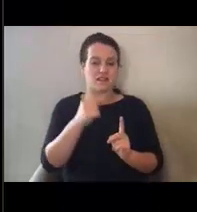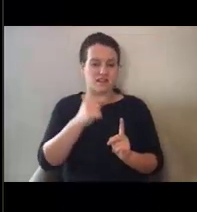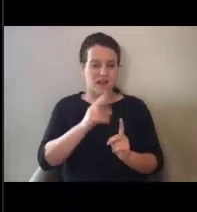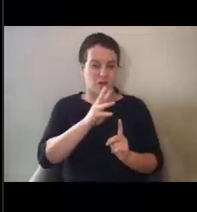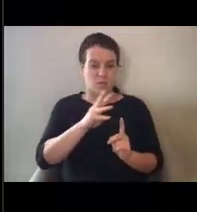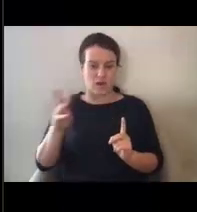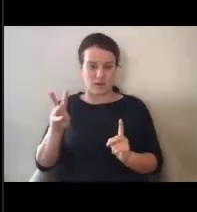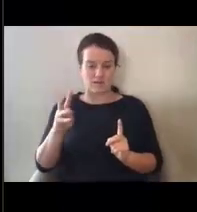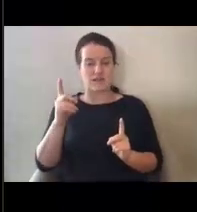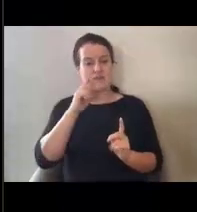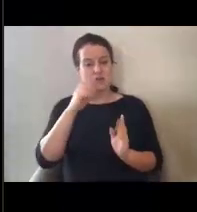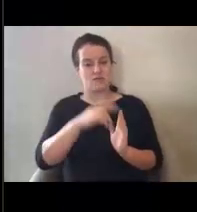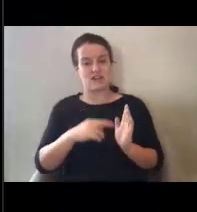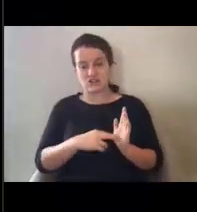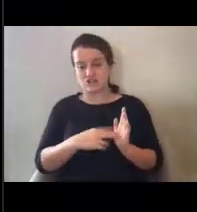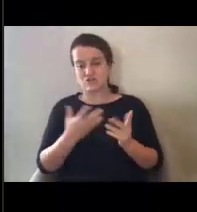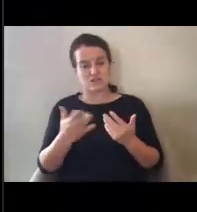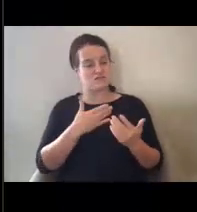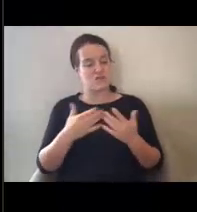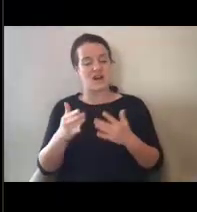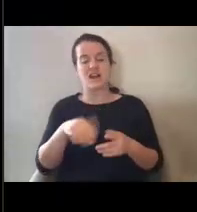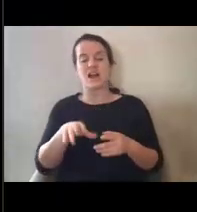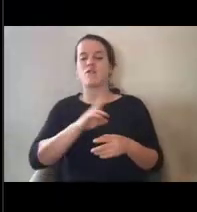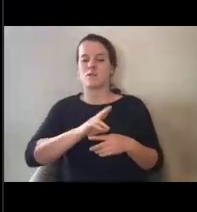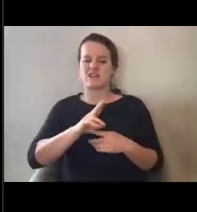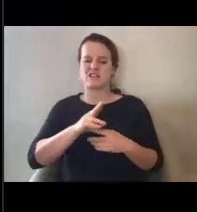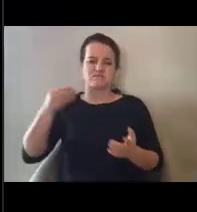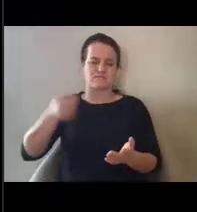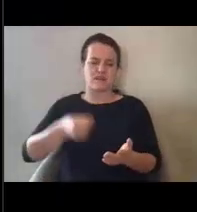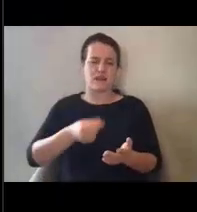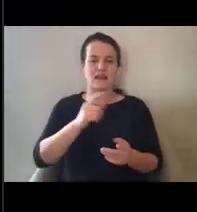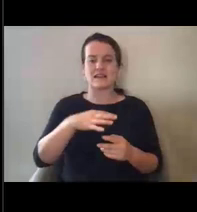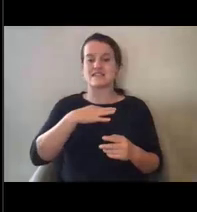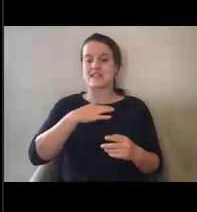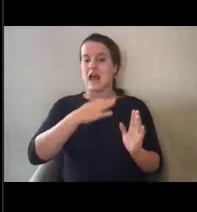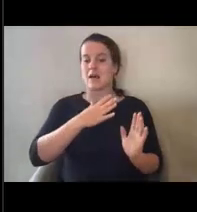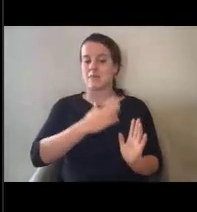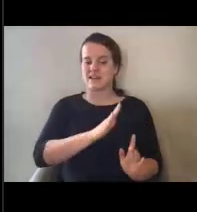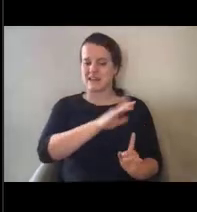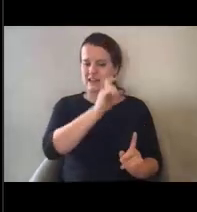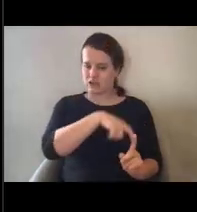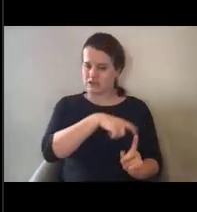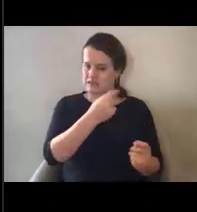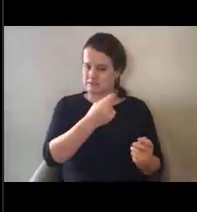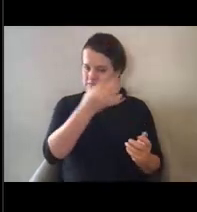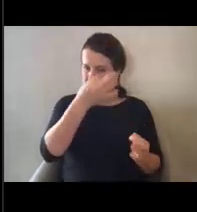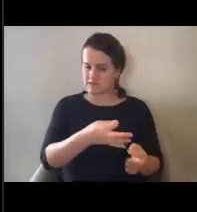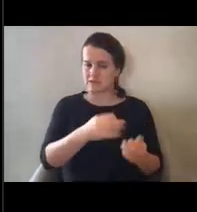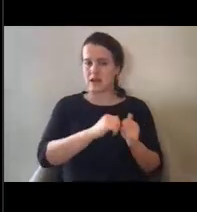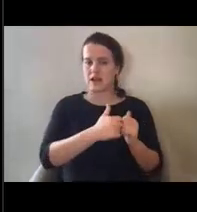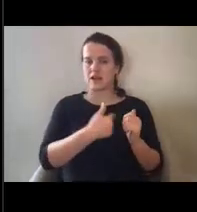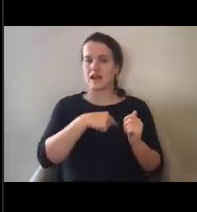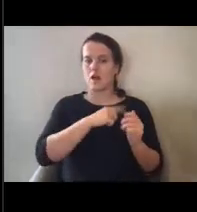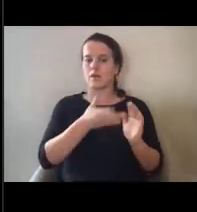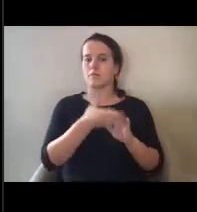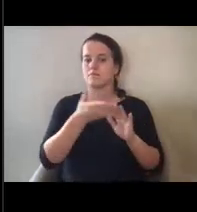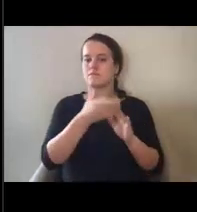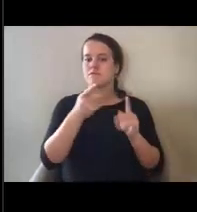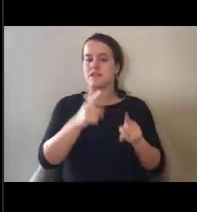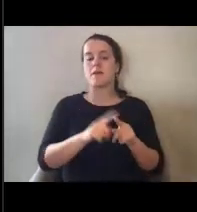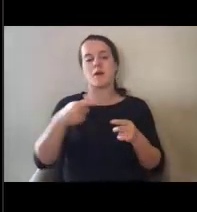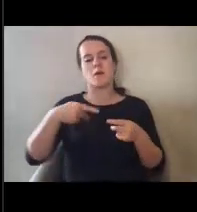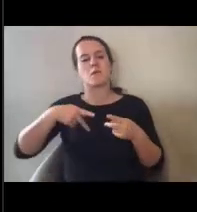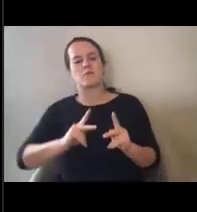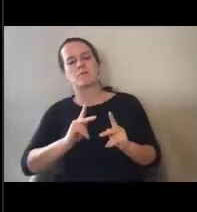to register people for the vaccine. And that really is up to the applicant to determine what their needs are. Uh, but we are allowing those costs when